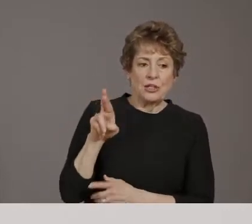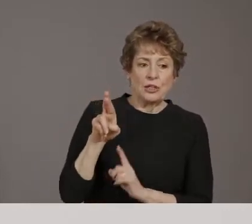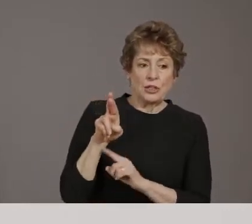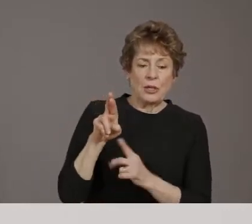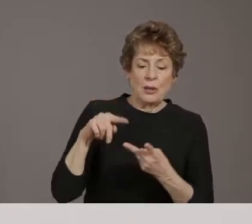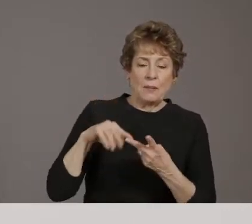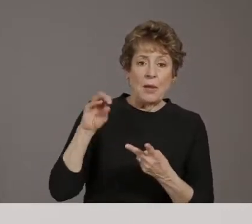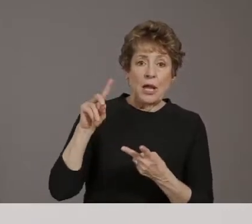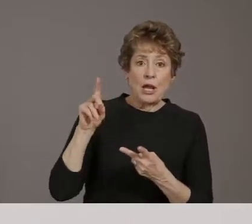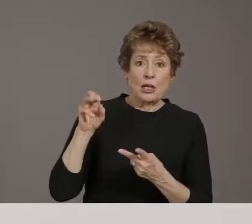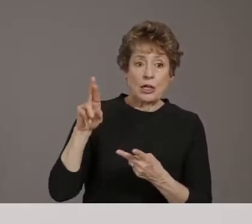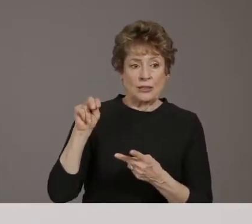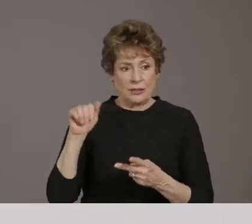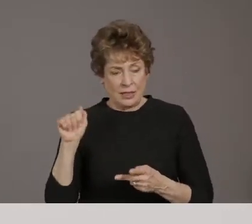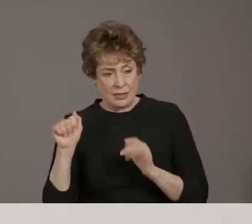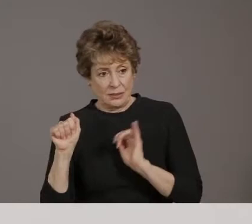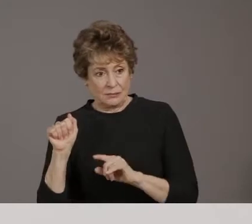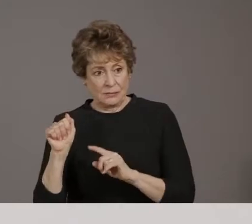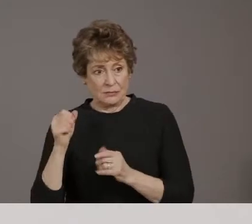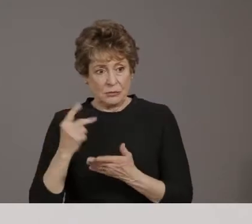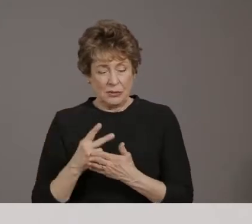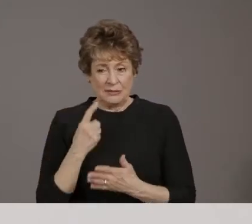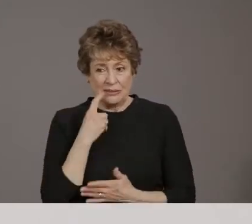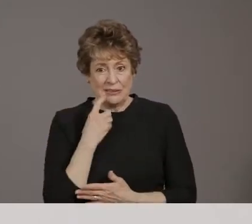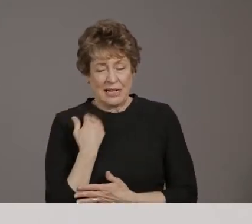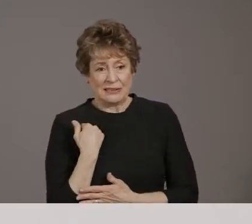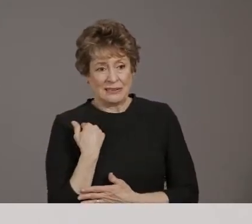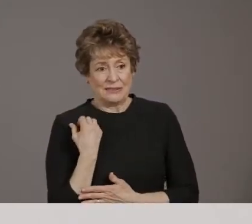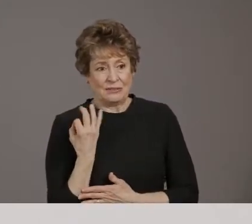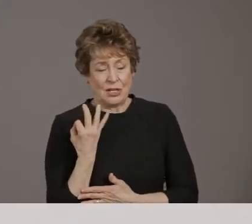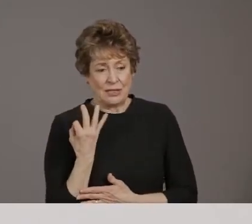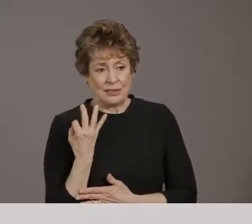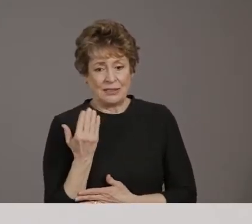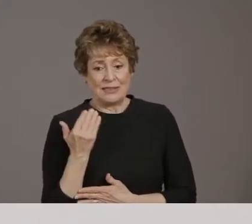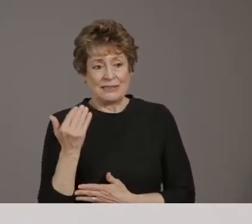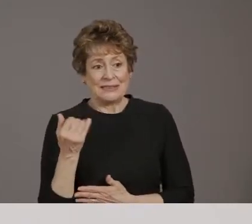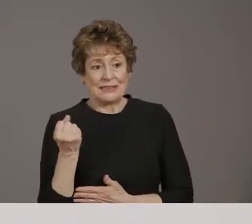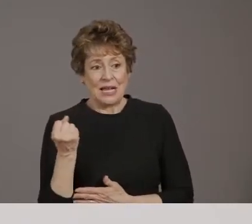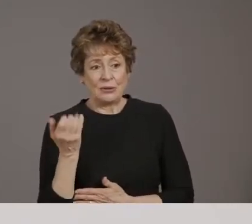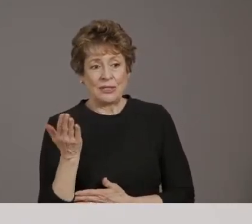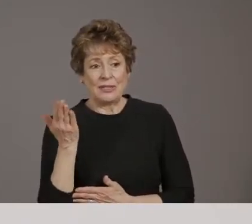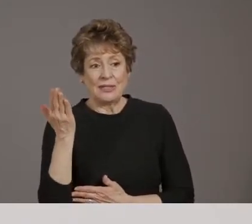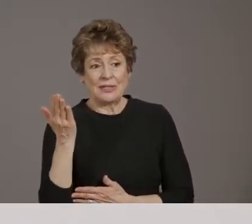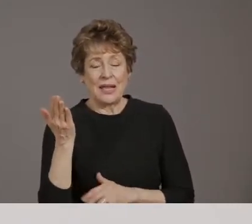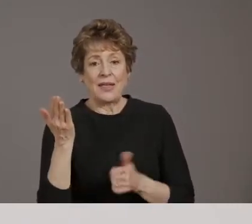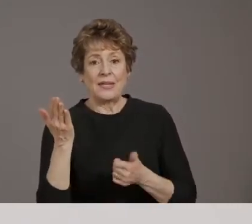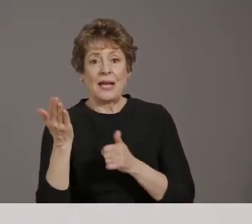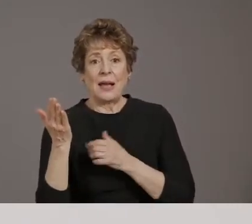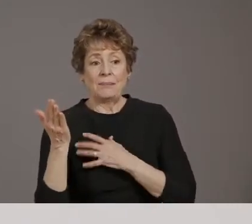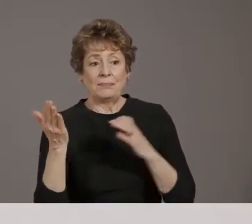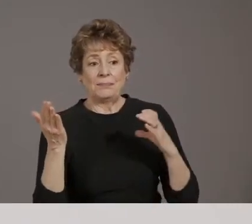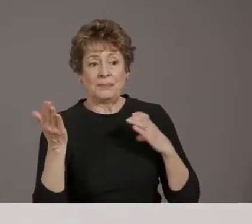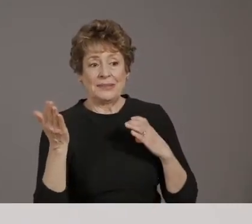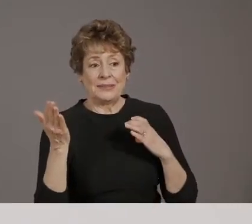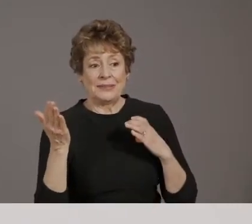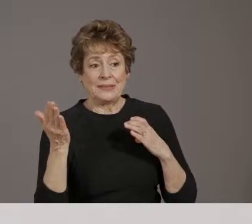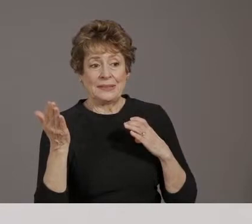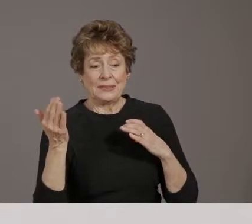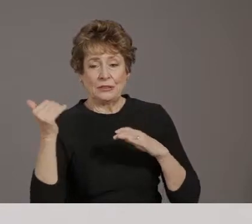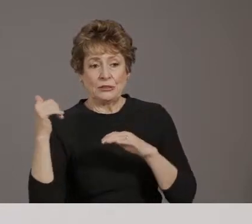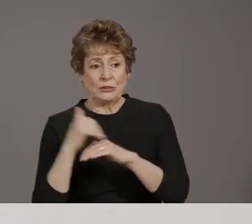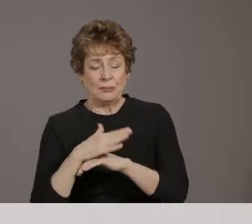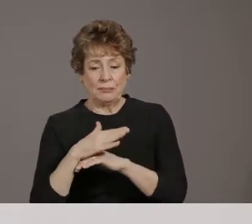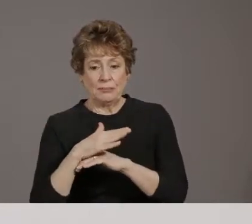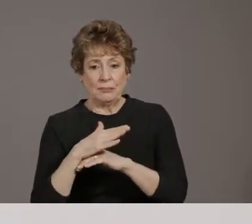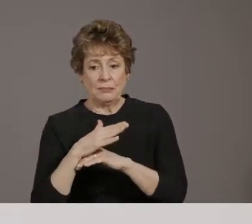late Friday night, Saturday, it went to VRPAC. They shipped it out Monday and it was in the state with within Tuesday. And then, you know,